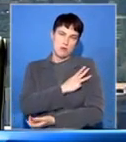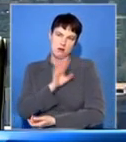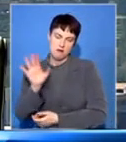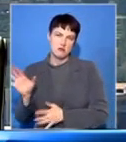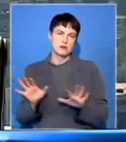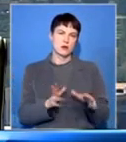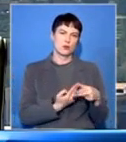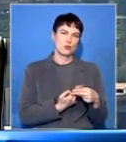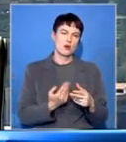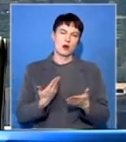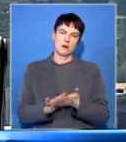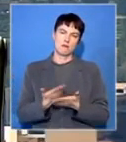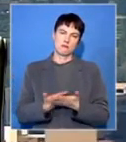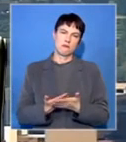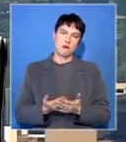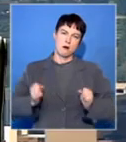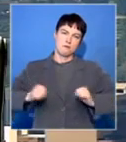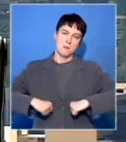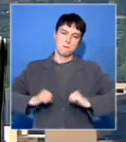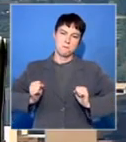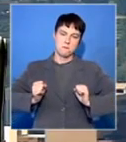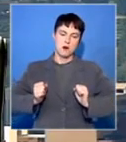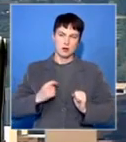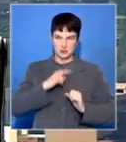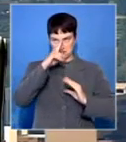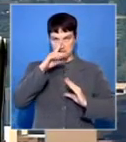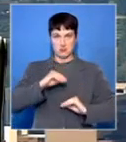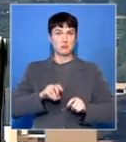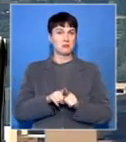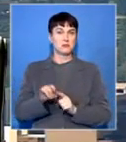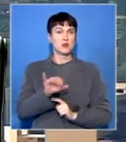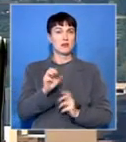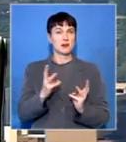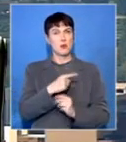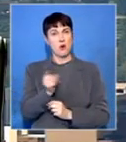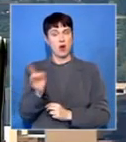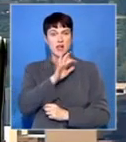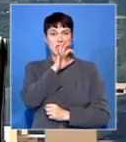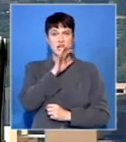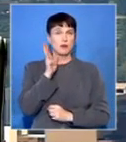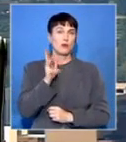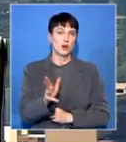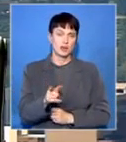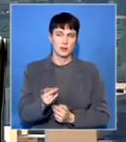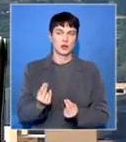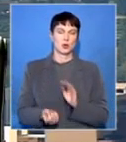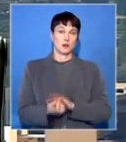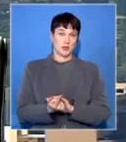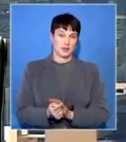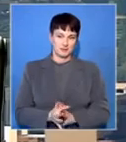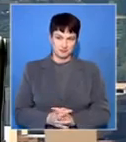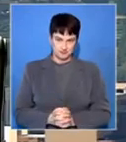one another. And I'm sure all South Africans will be very happy to welcome this new development.